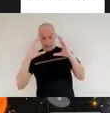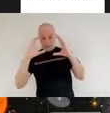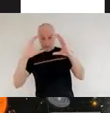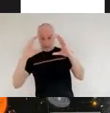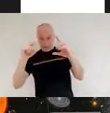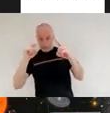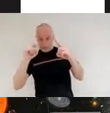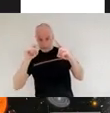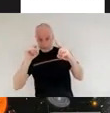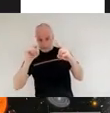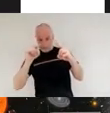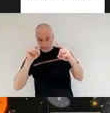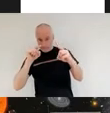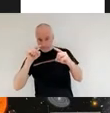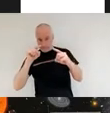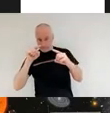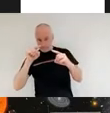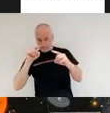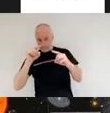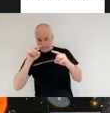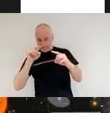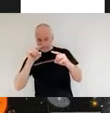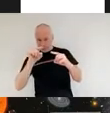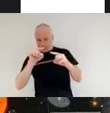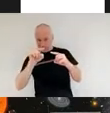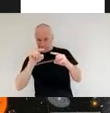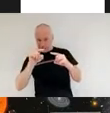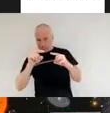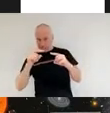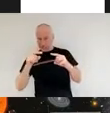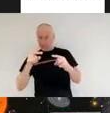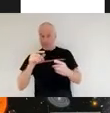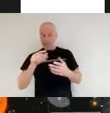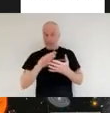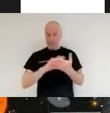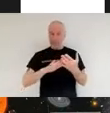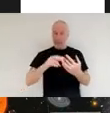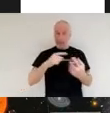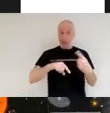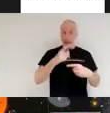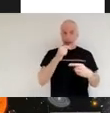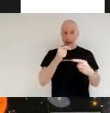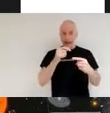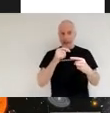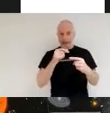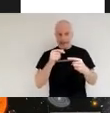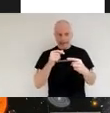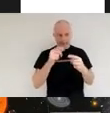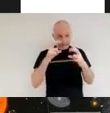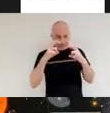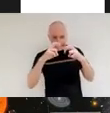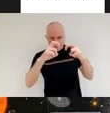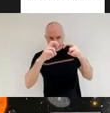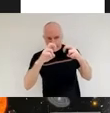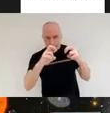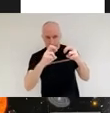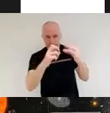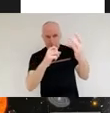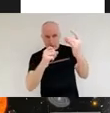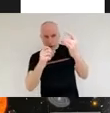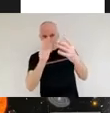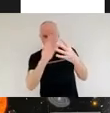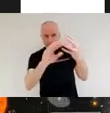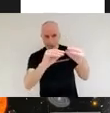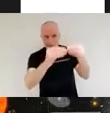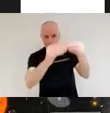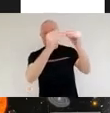it's going to be able to do is it's going to be allowed allow us to study stars as they form to analyze the dust in these disk